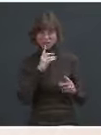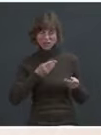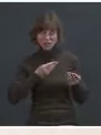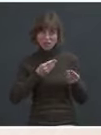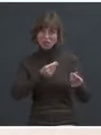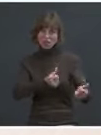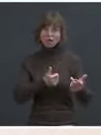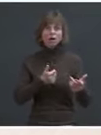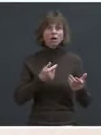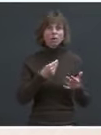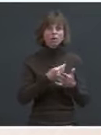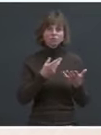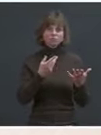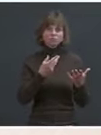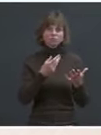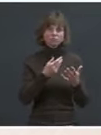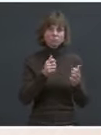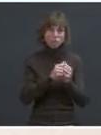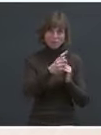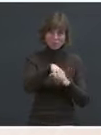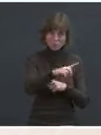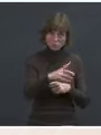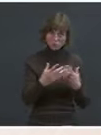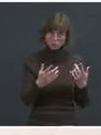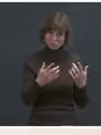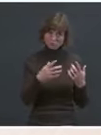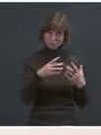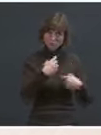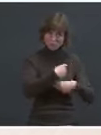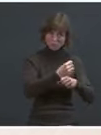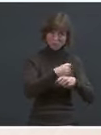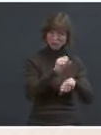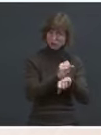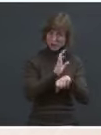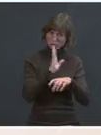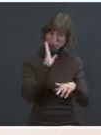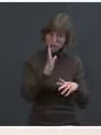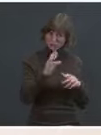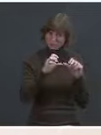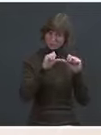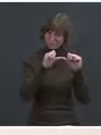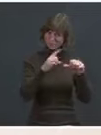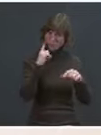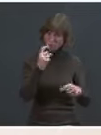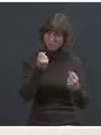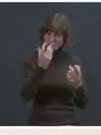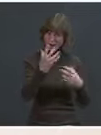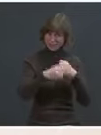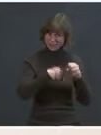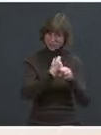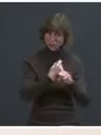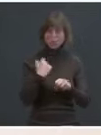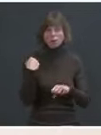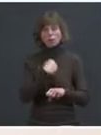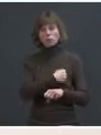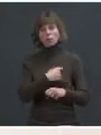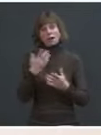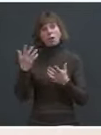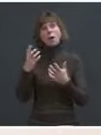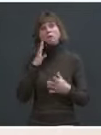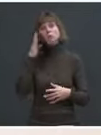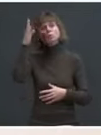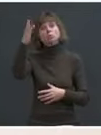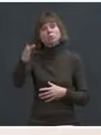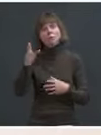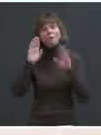affect oil and gas production or jobs for years to come. But what our objective is, is to invest in what we see as the industries of the future,